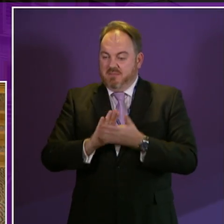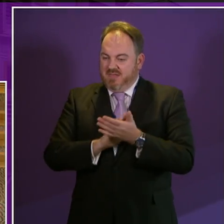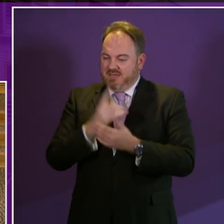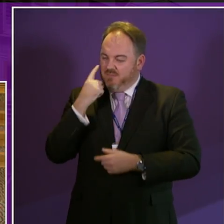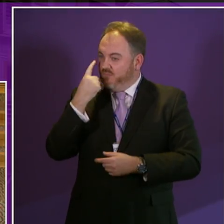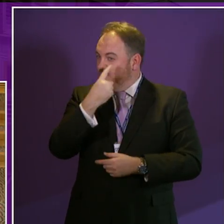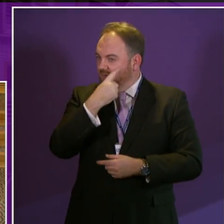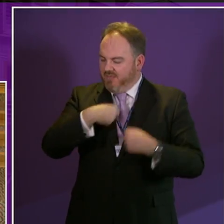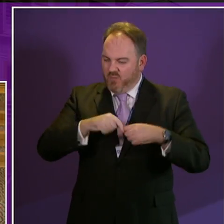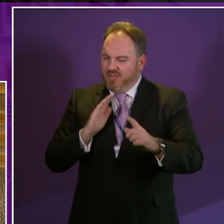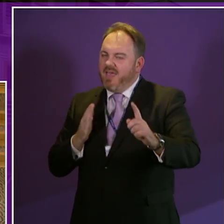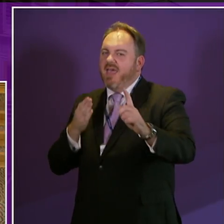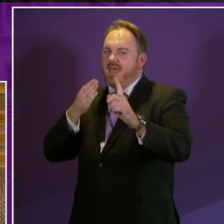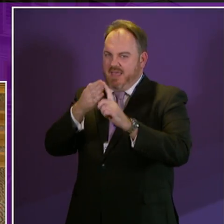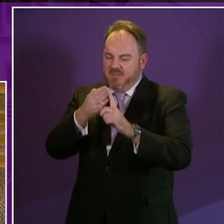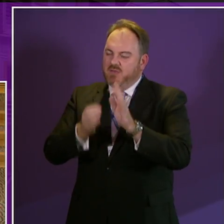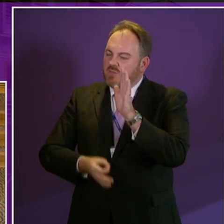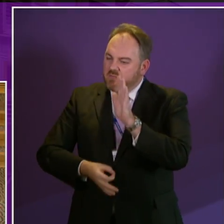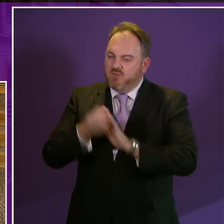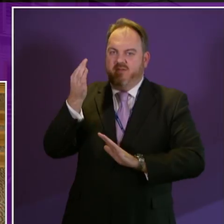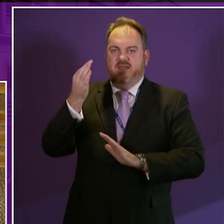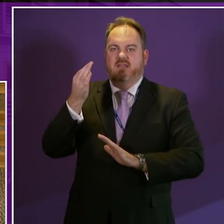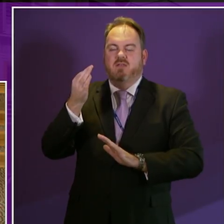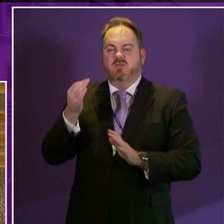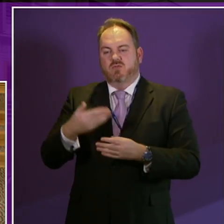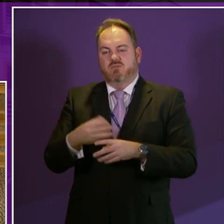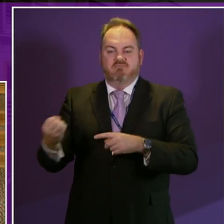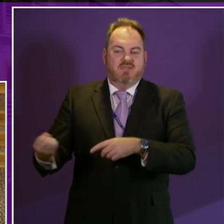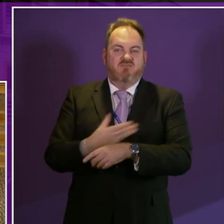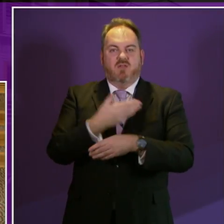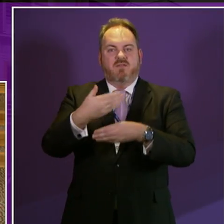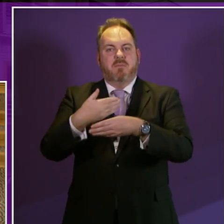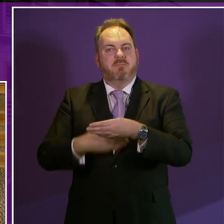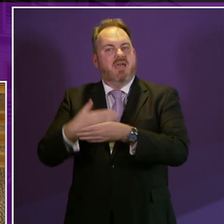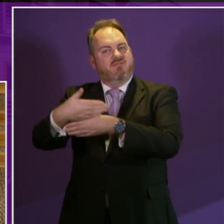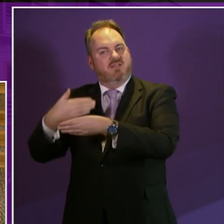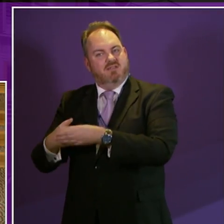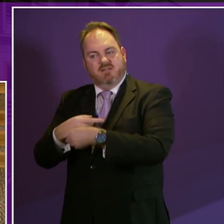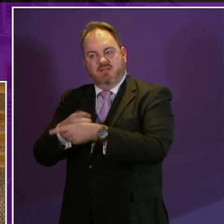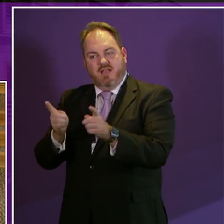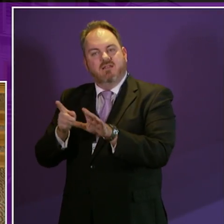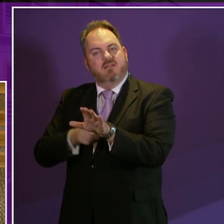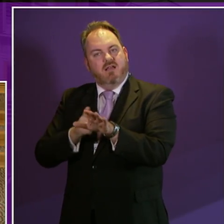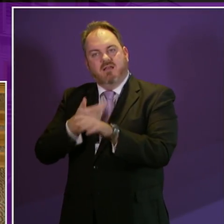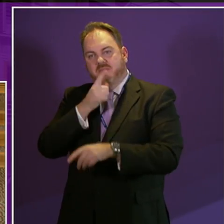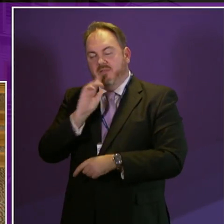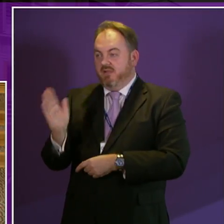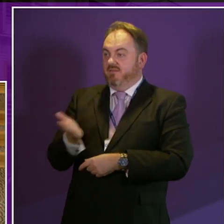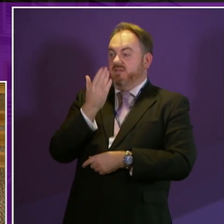our intention to make a real difference in removing the barriers to employment that many young disabled people face.